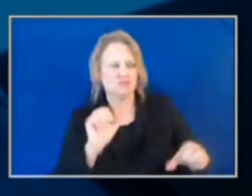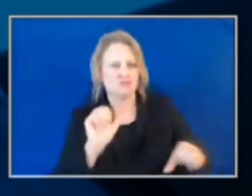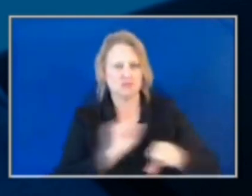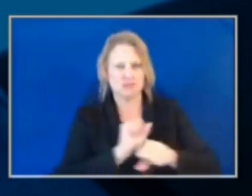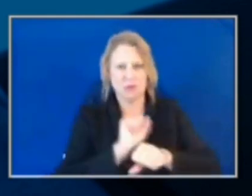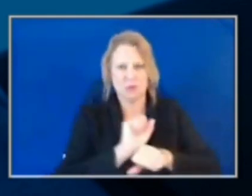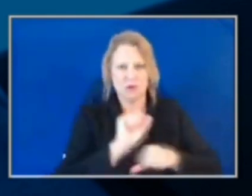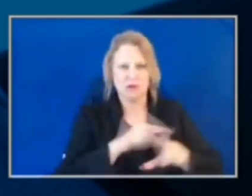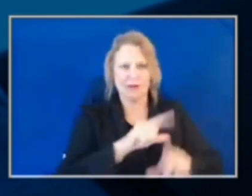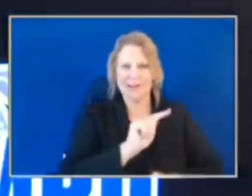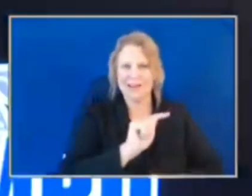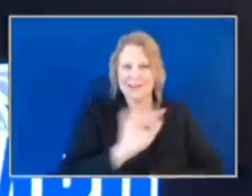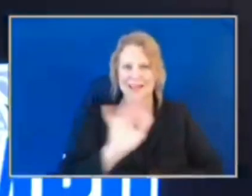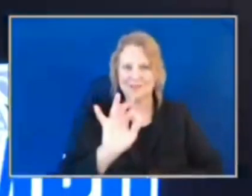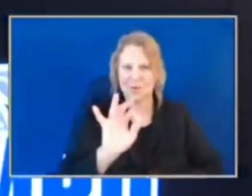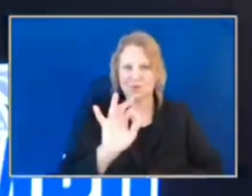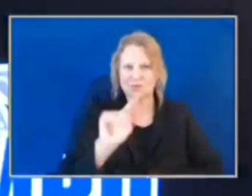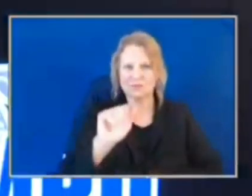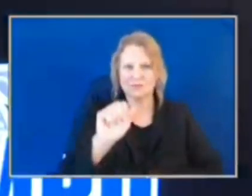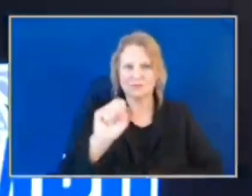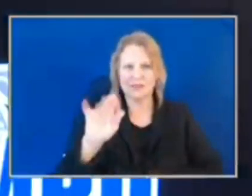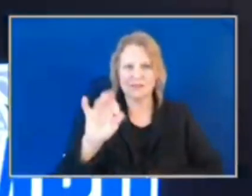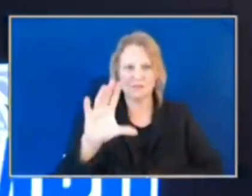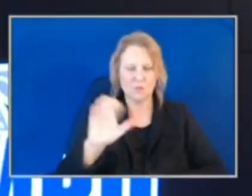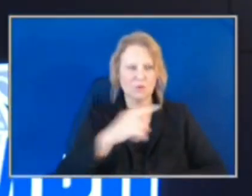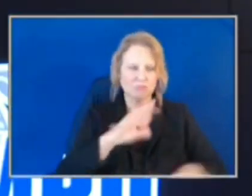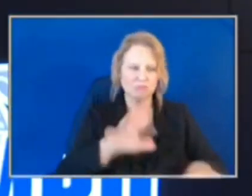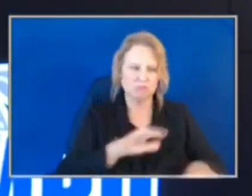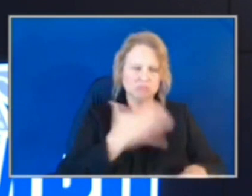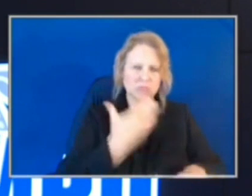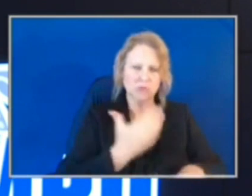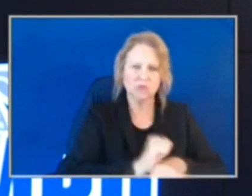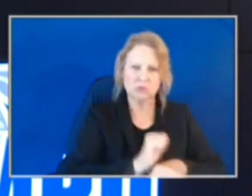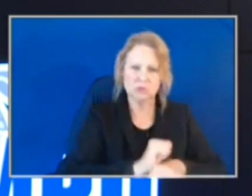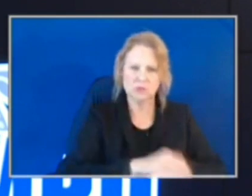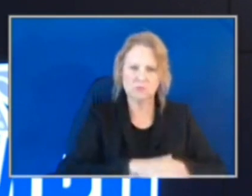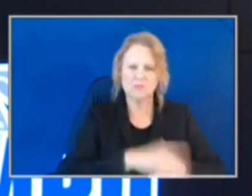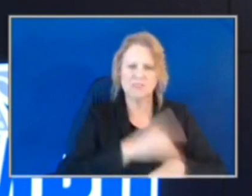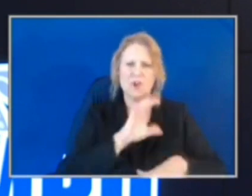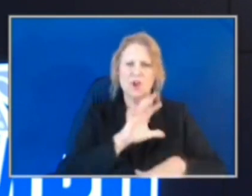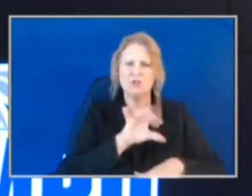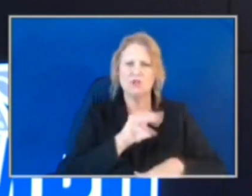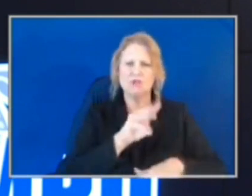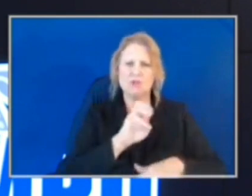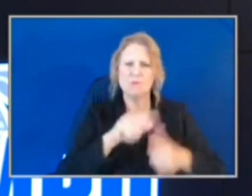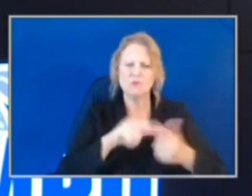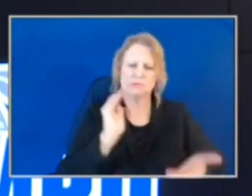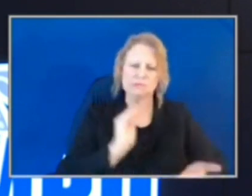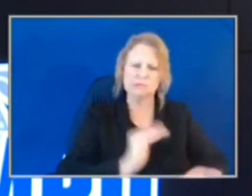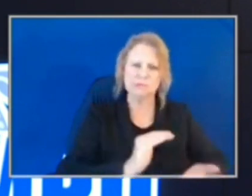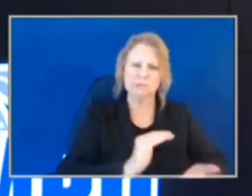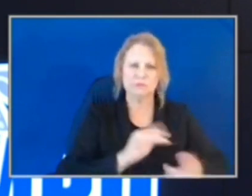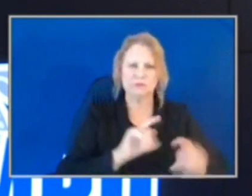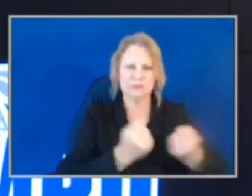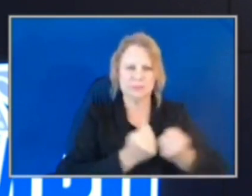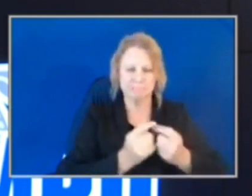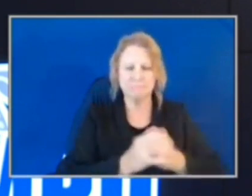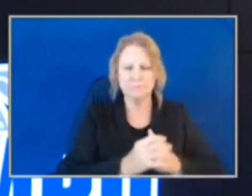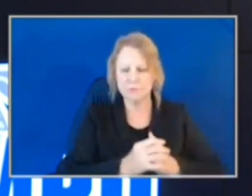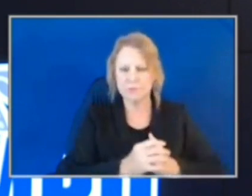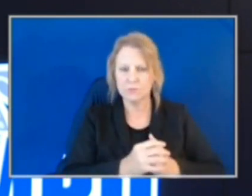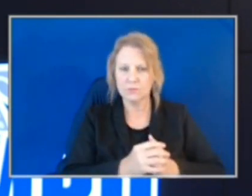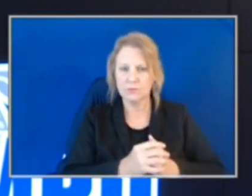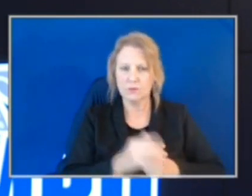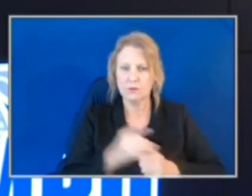you've heard us talk many times about our crime gun suppression team. We credit the decrease in violent crime in our community to a range of